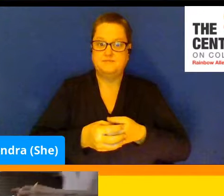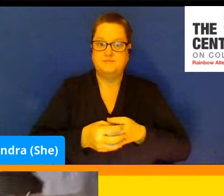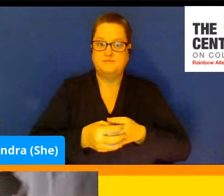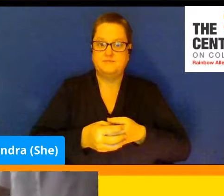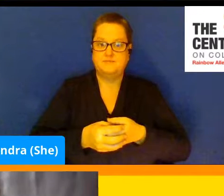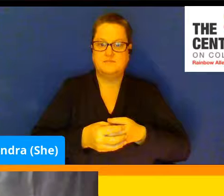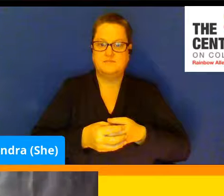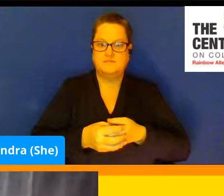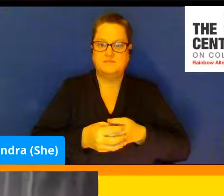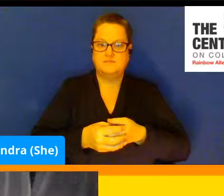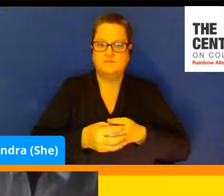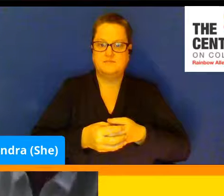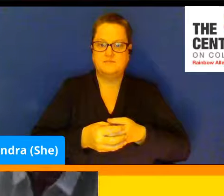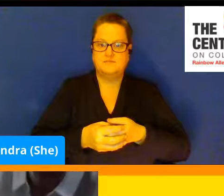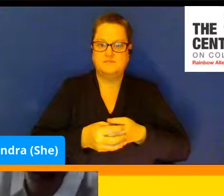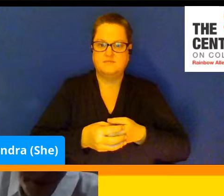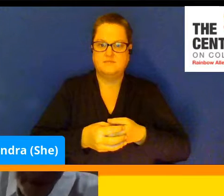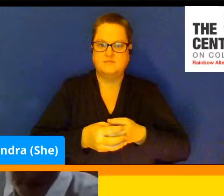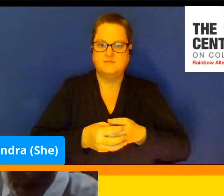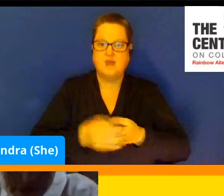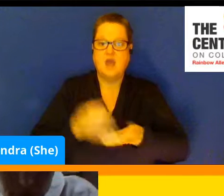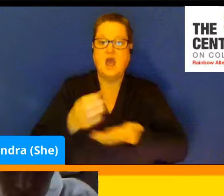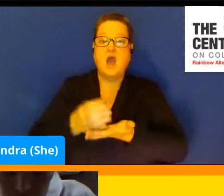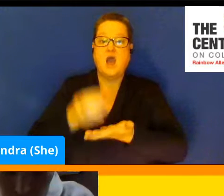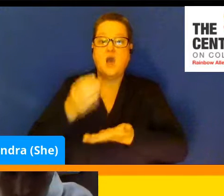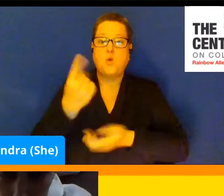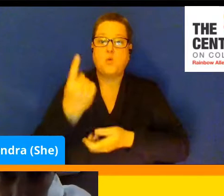is a cup of heavy cream.